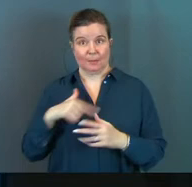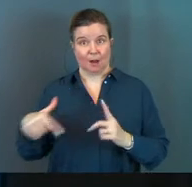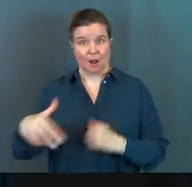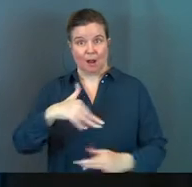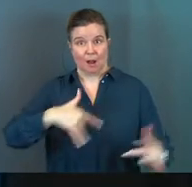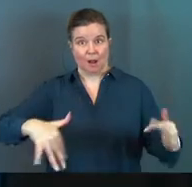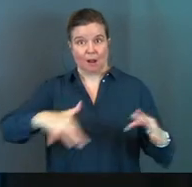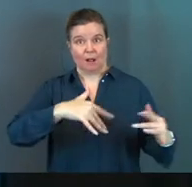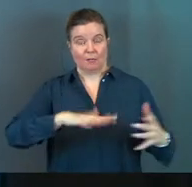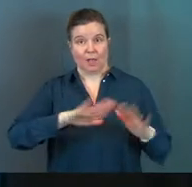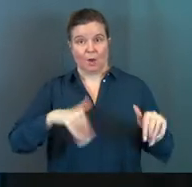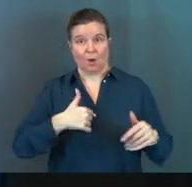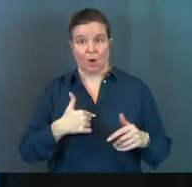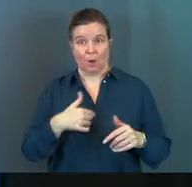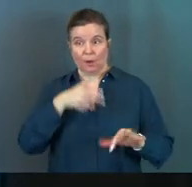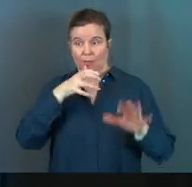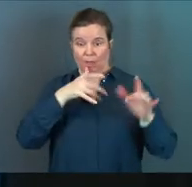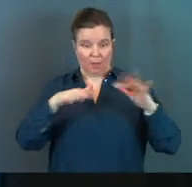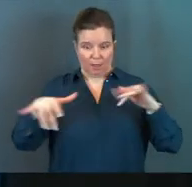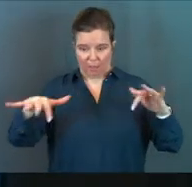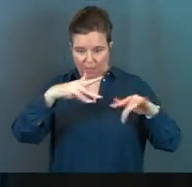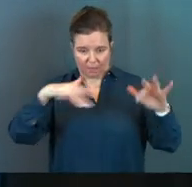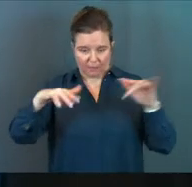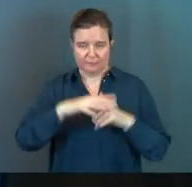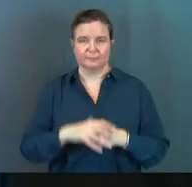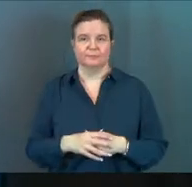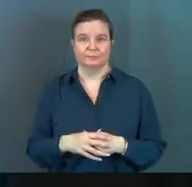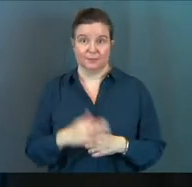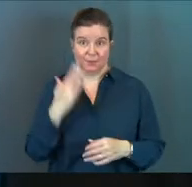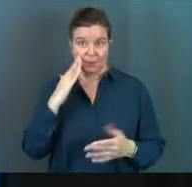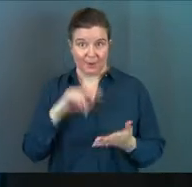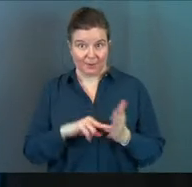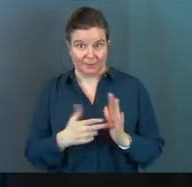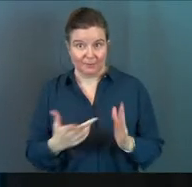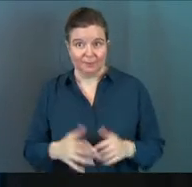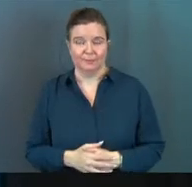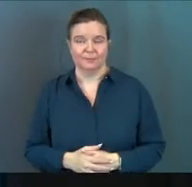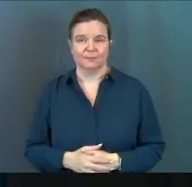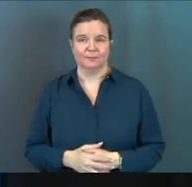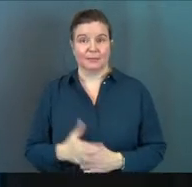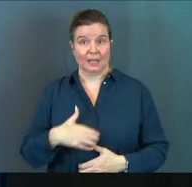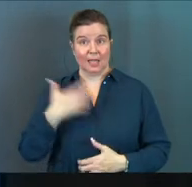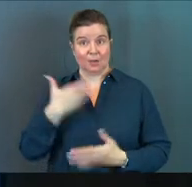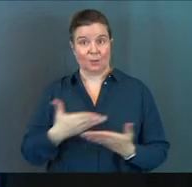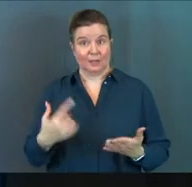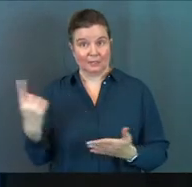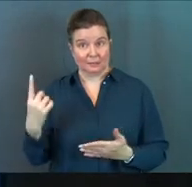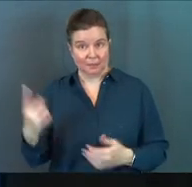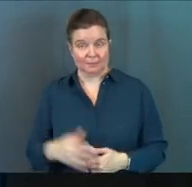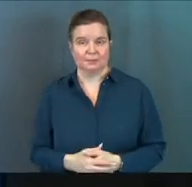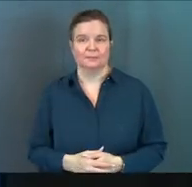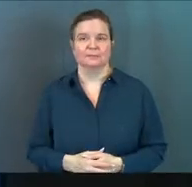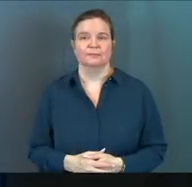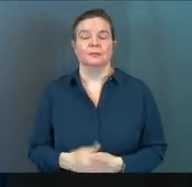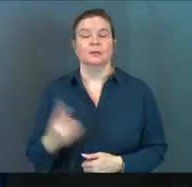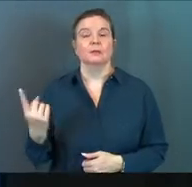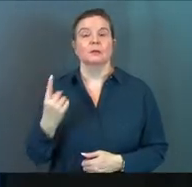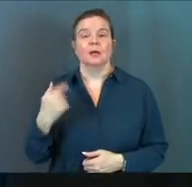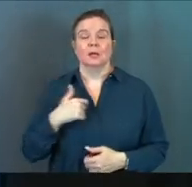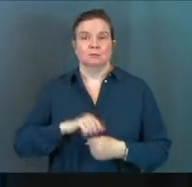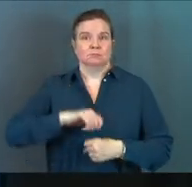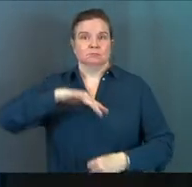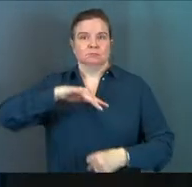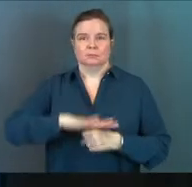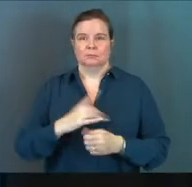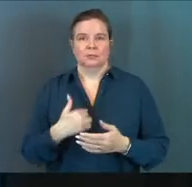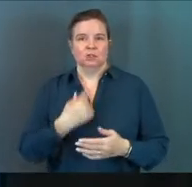running around the house, all with sippy cups in their hands. You know what I'm saying. Anger was a thing sometimes. And sometimes it